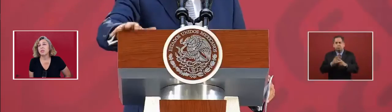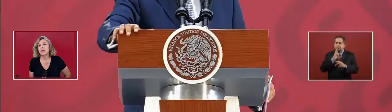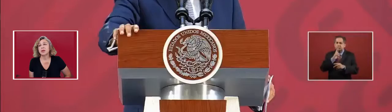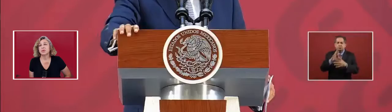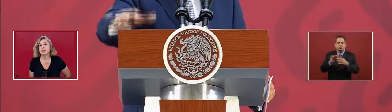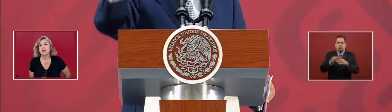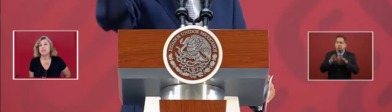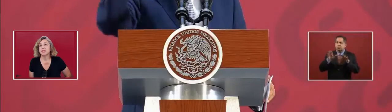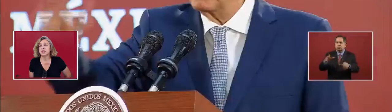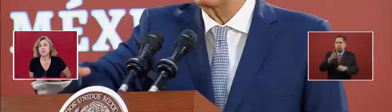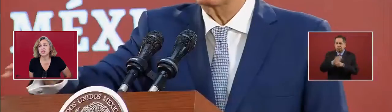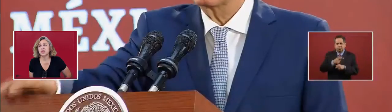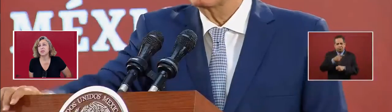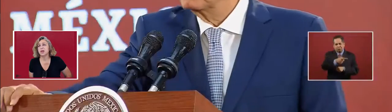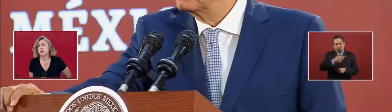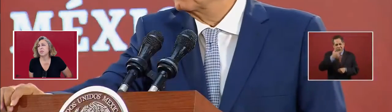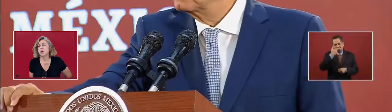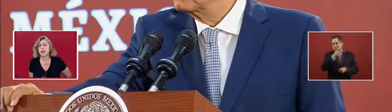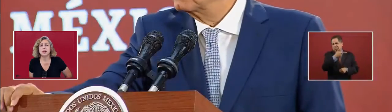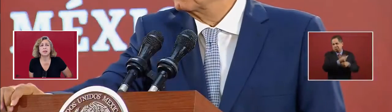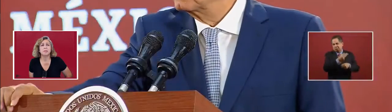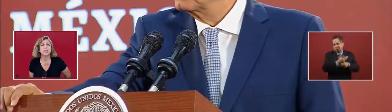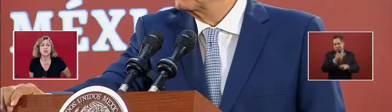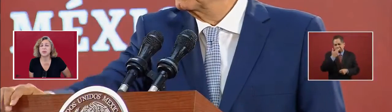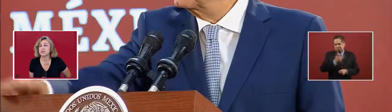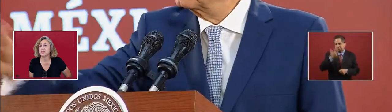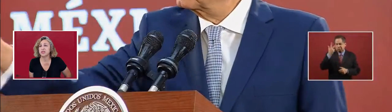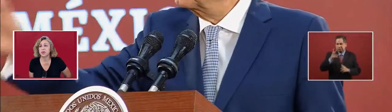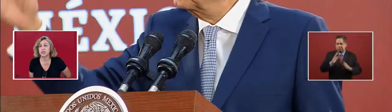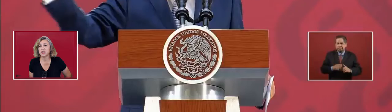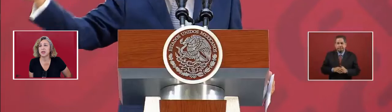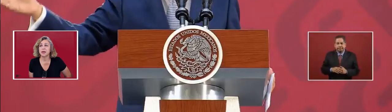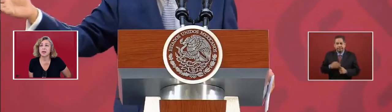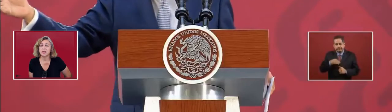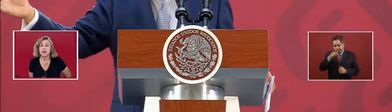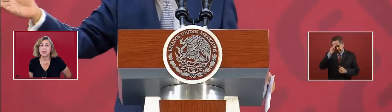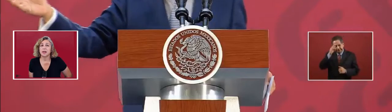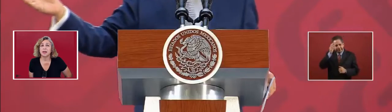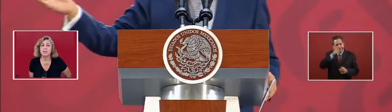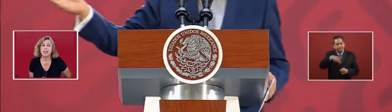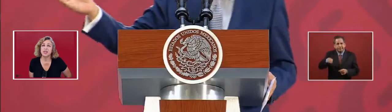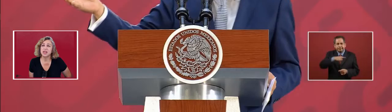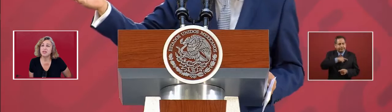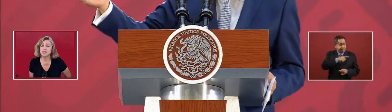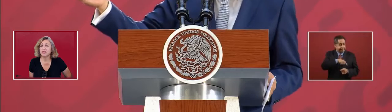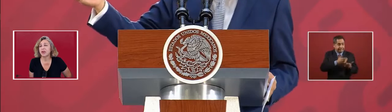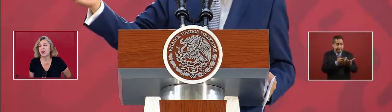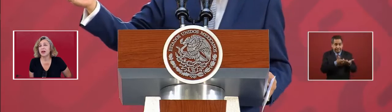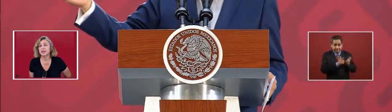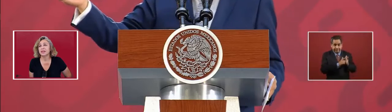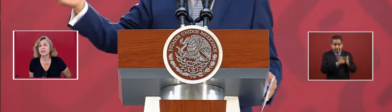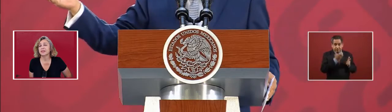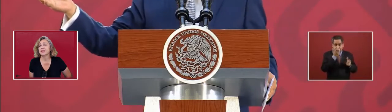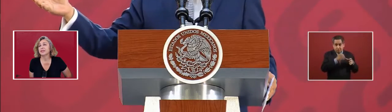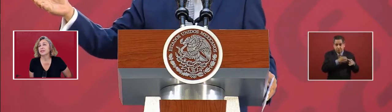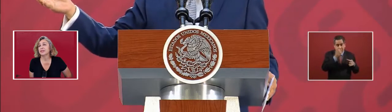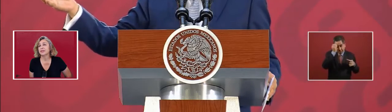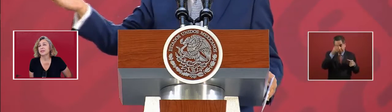And we're going to resolve the situation with the airport and in a much better situation. Imagine how they forgot.